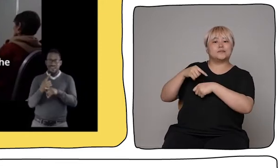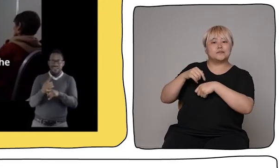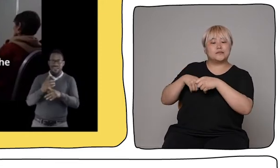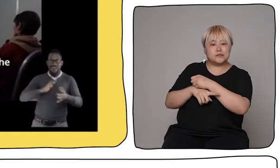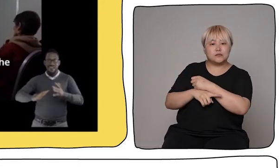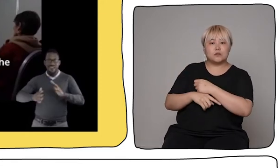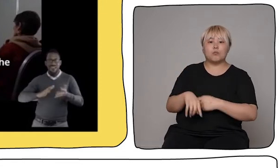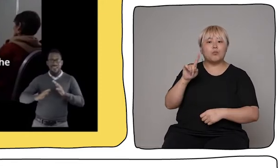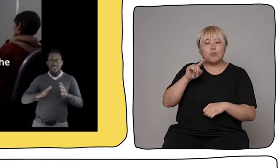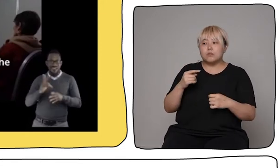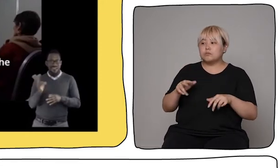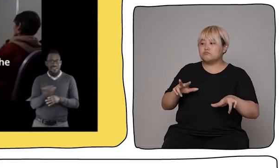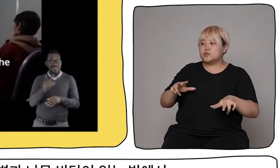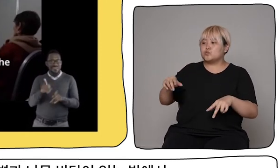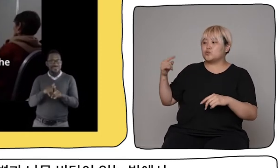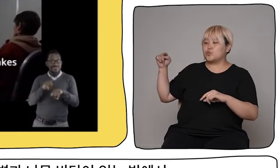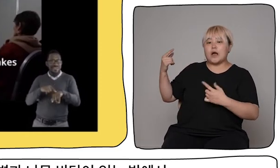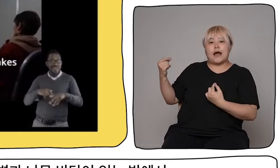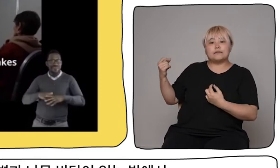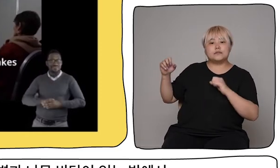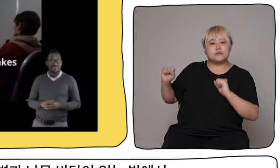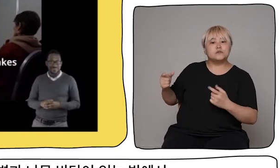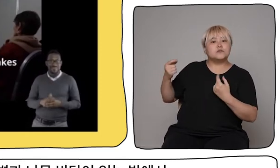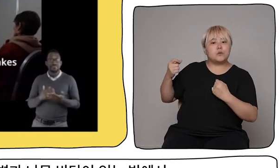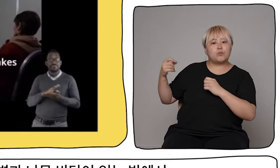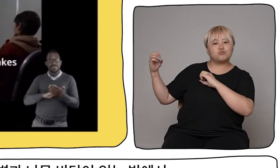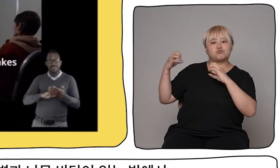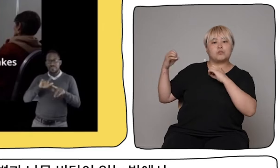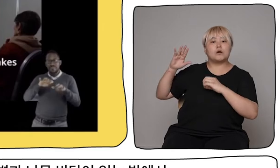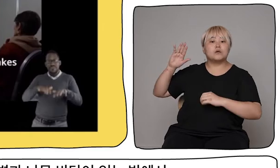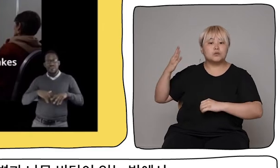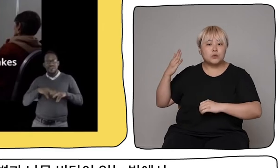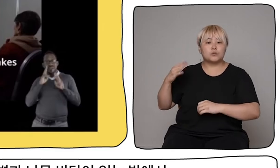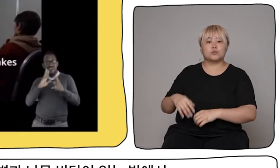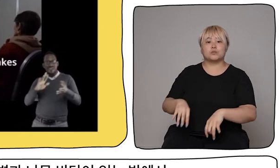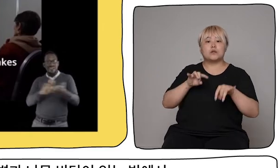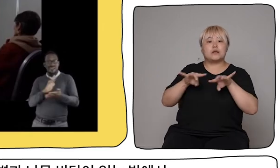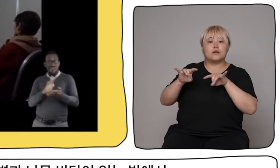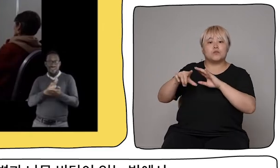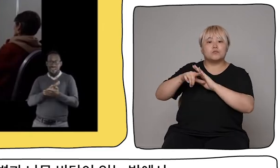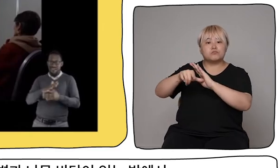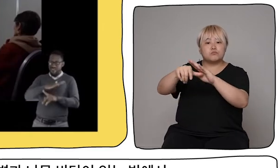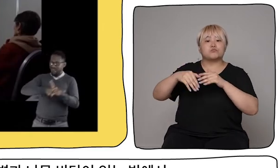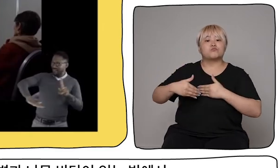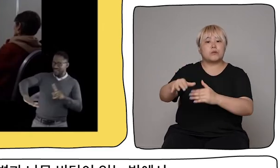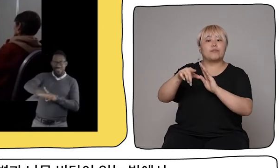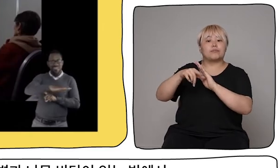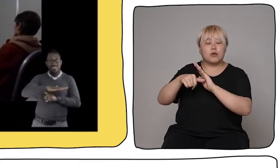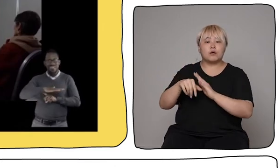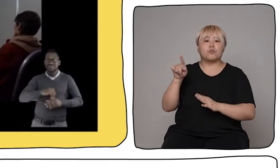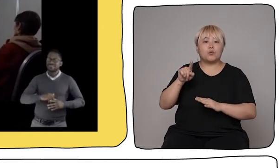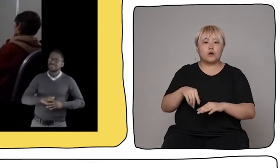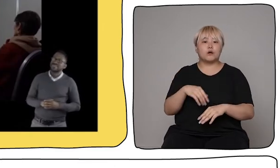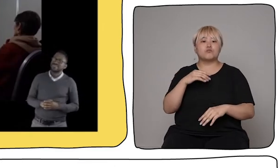interacting, as if both are in the same space, and a live audience is enjoying the performance as it takes place in a room with grey walls and a wooden floor.